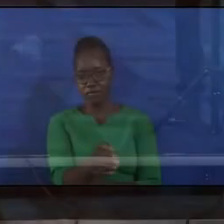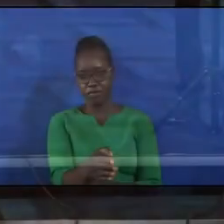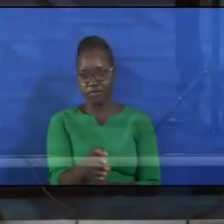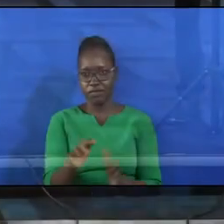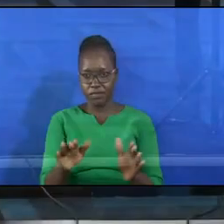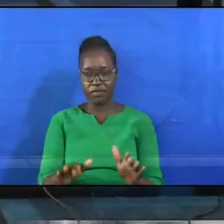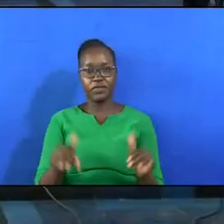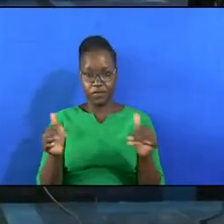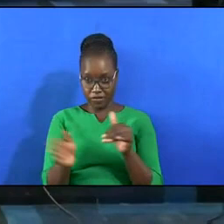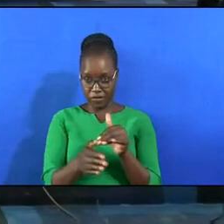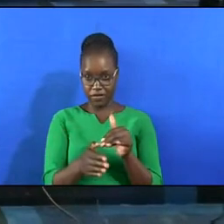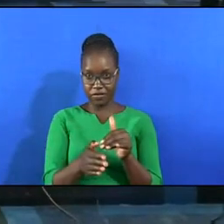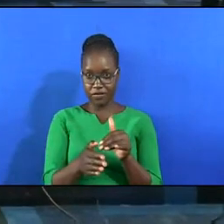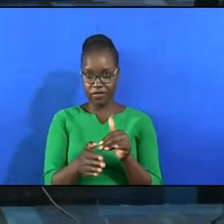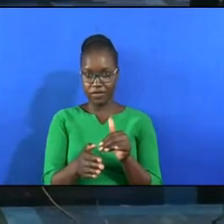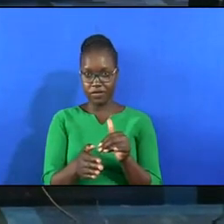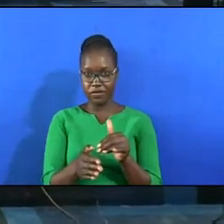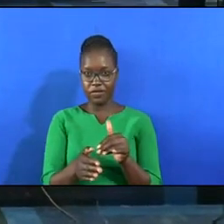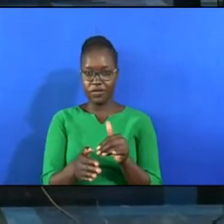amazing